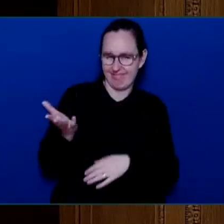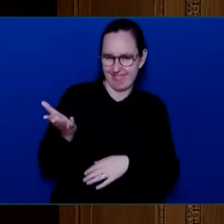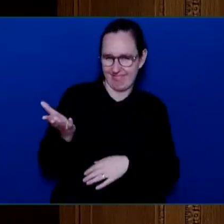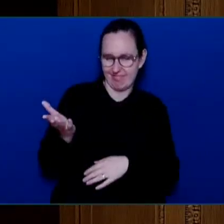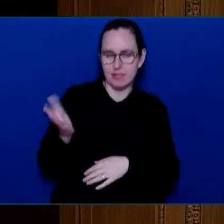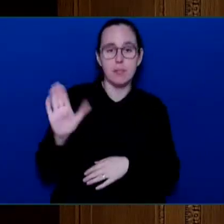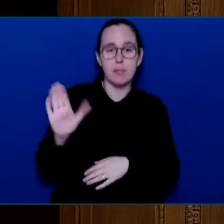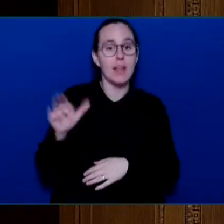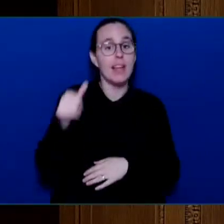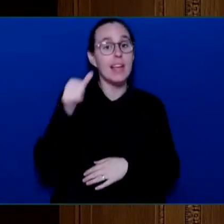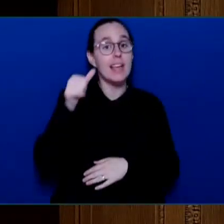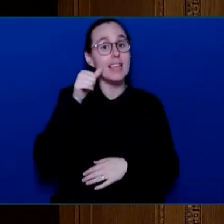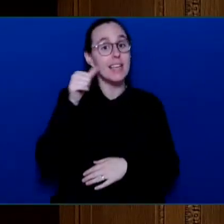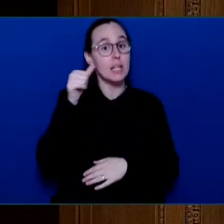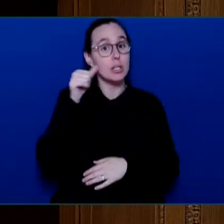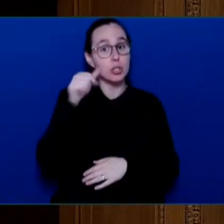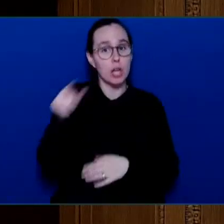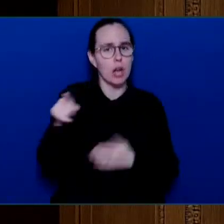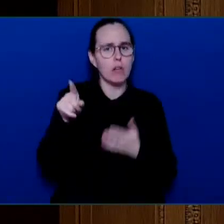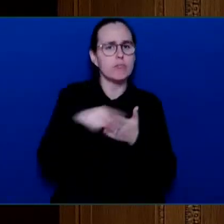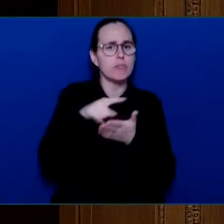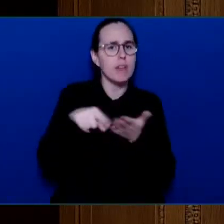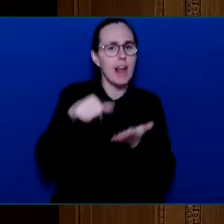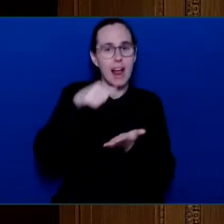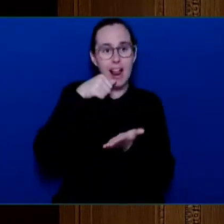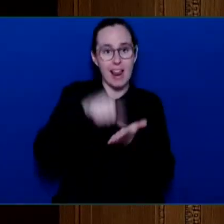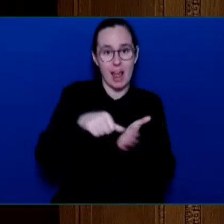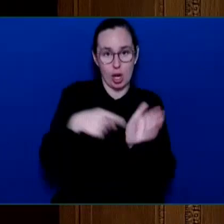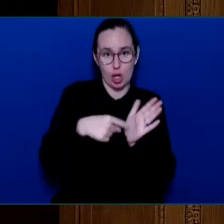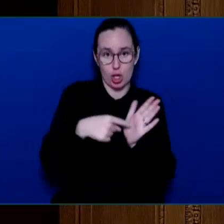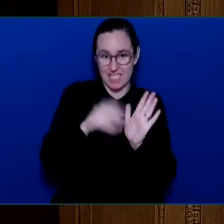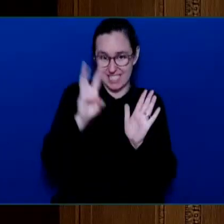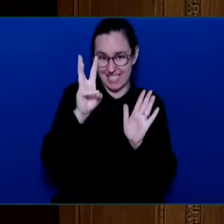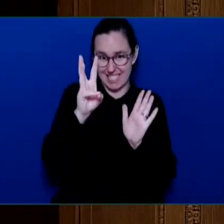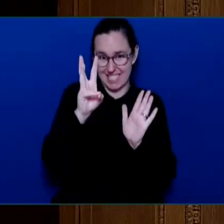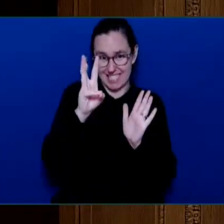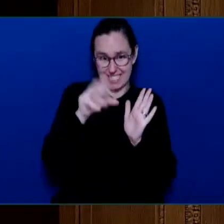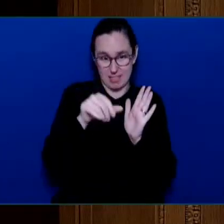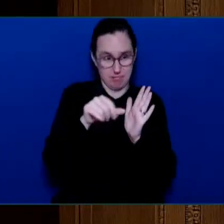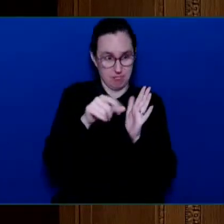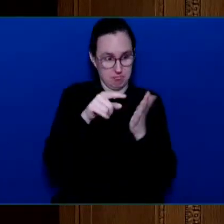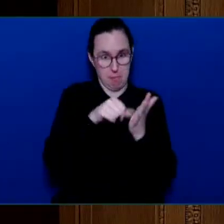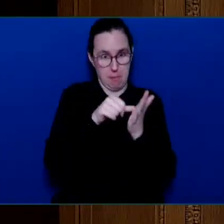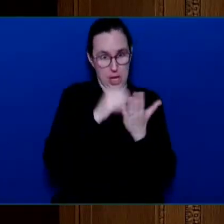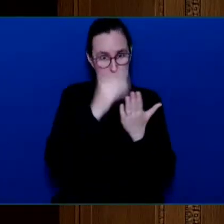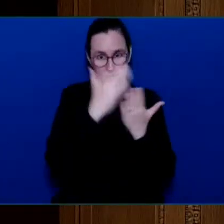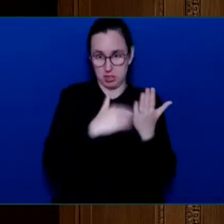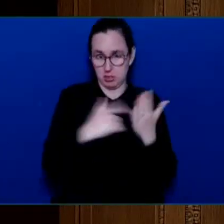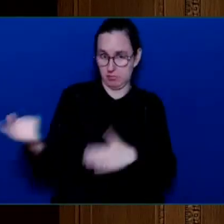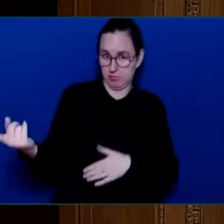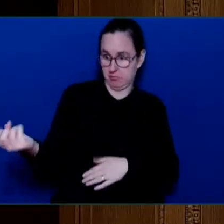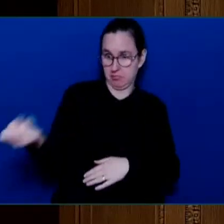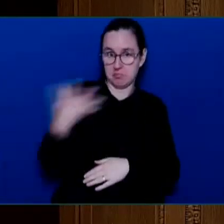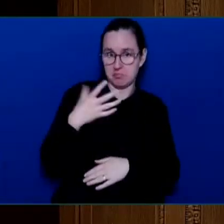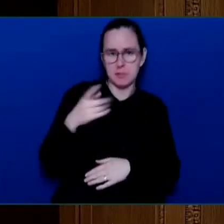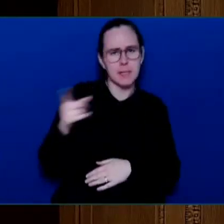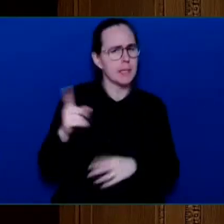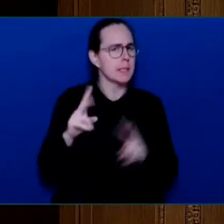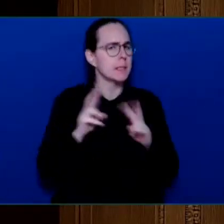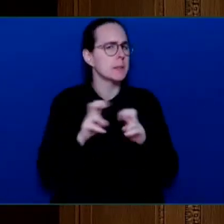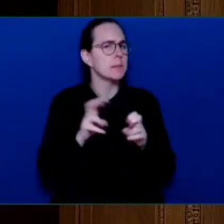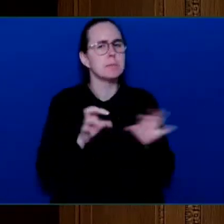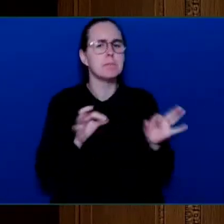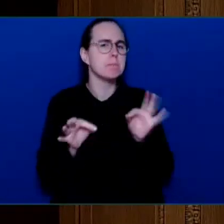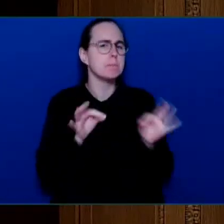dissects what the Minister has been attempting to do in dismissing his own government's fine. dissects it point by point.